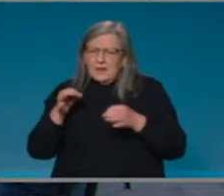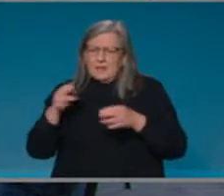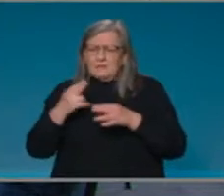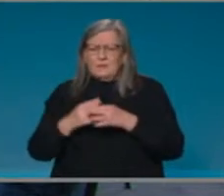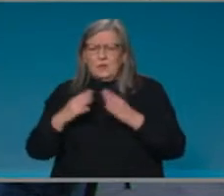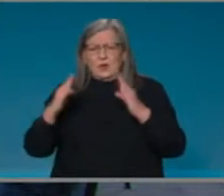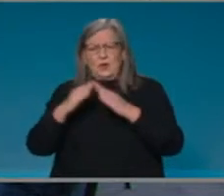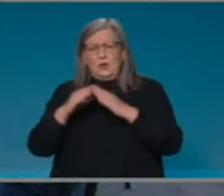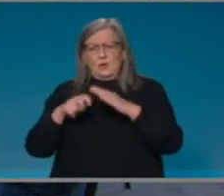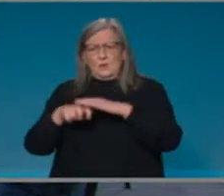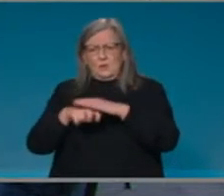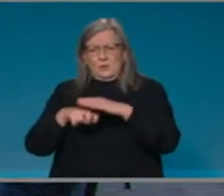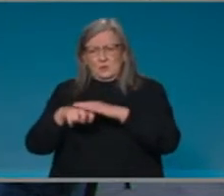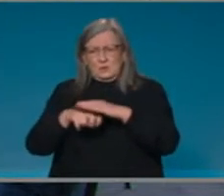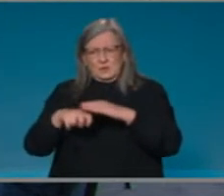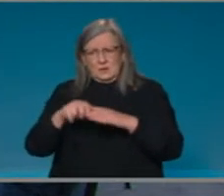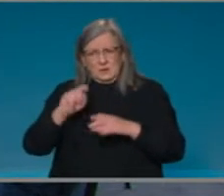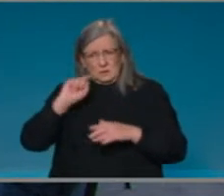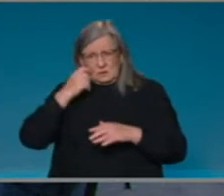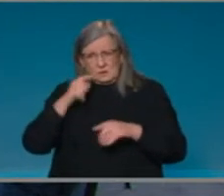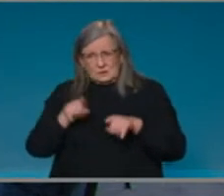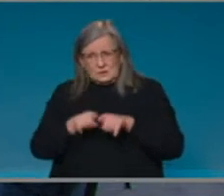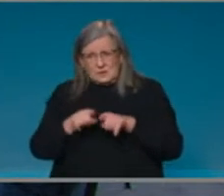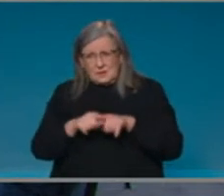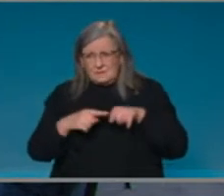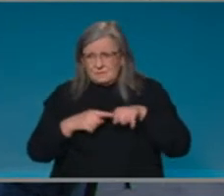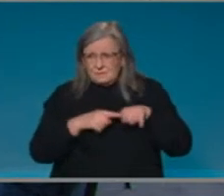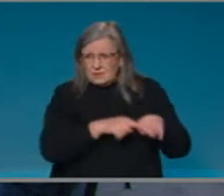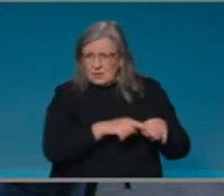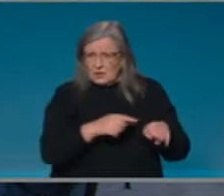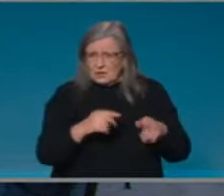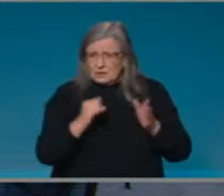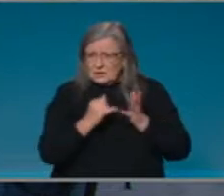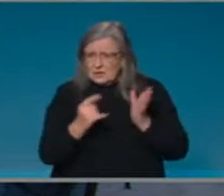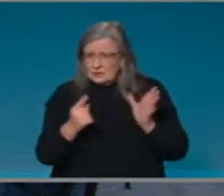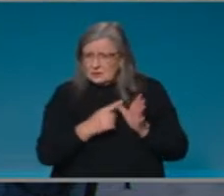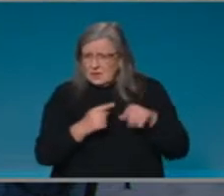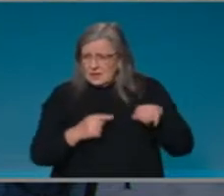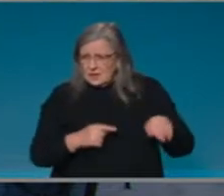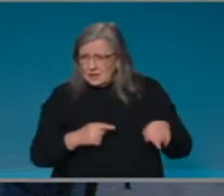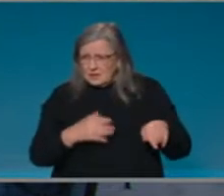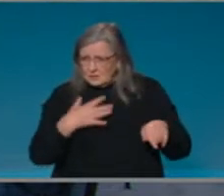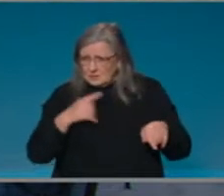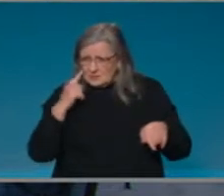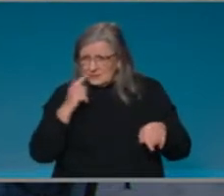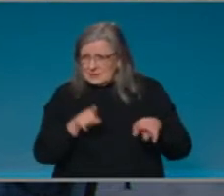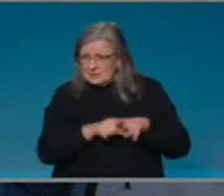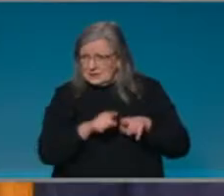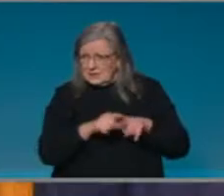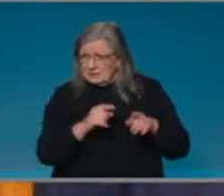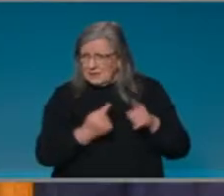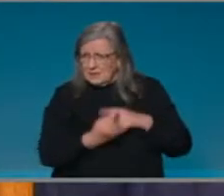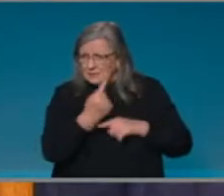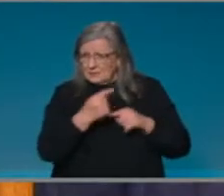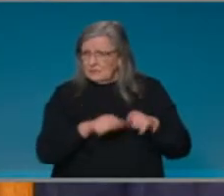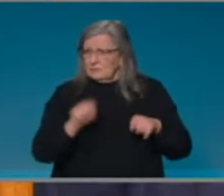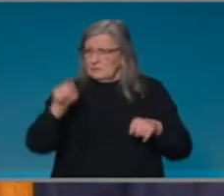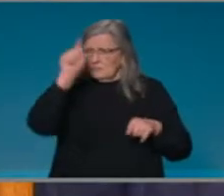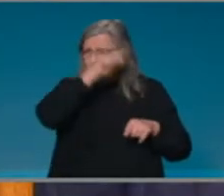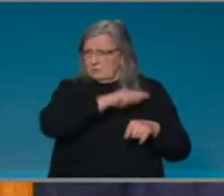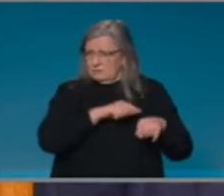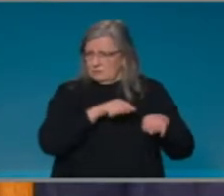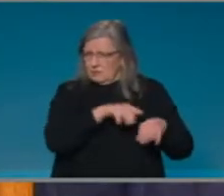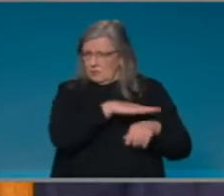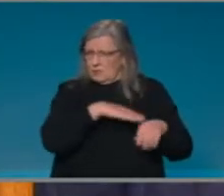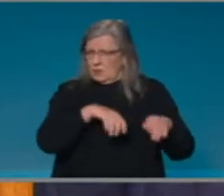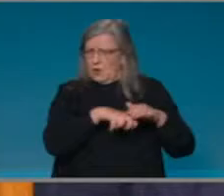SA is currently trialling? And how quickly would you like to see those home quarantine plans in place? So the first thing is we're all